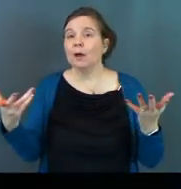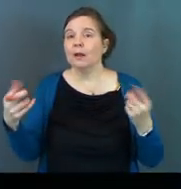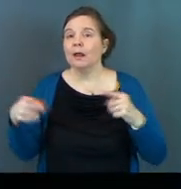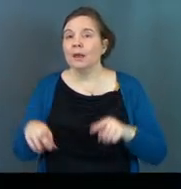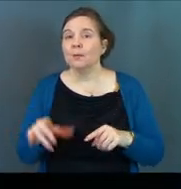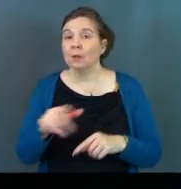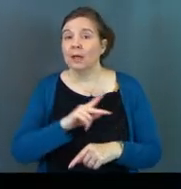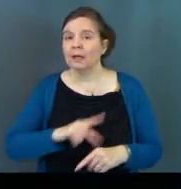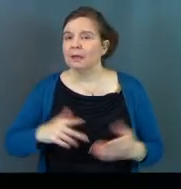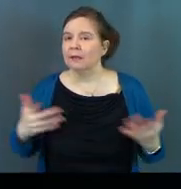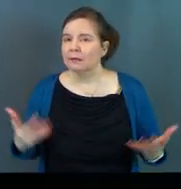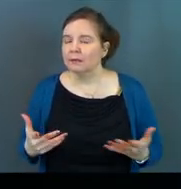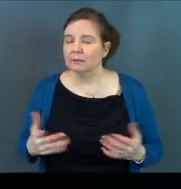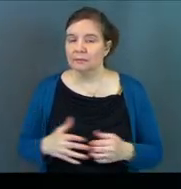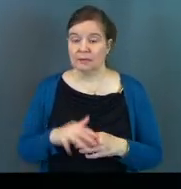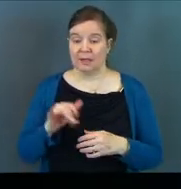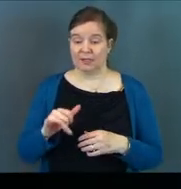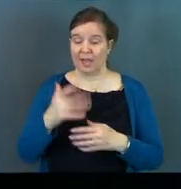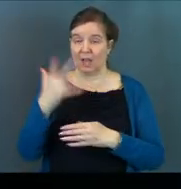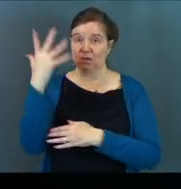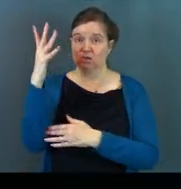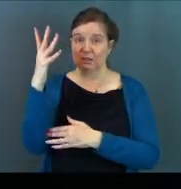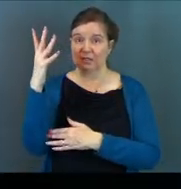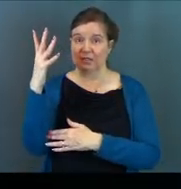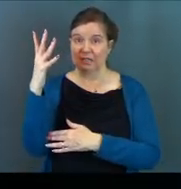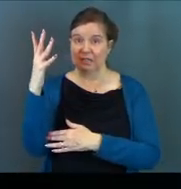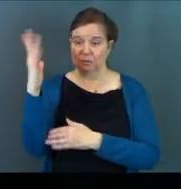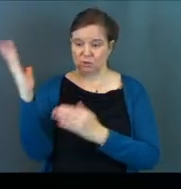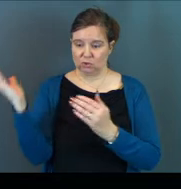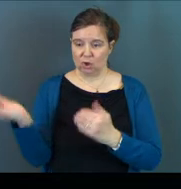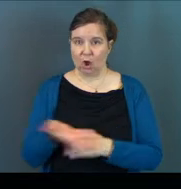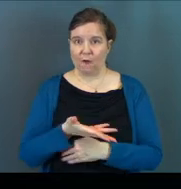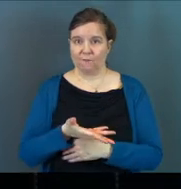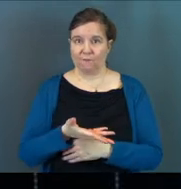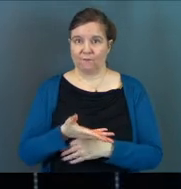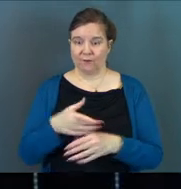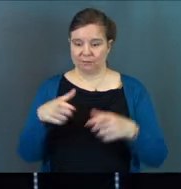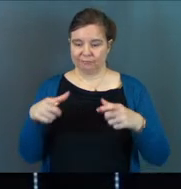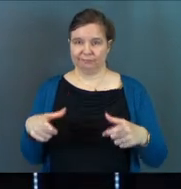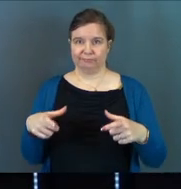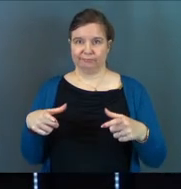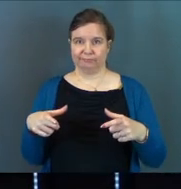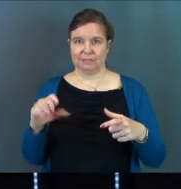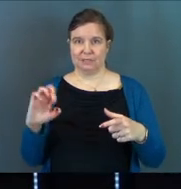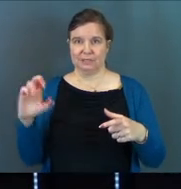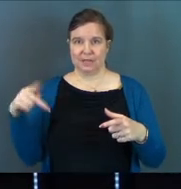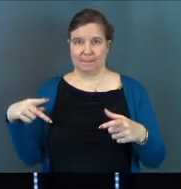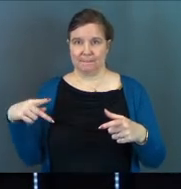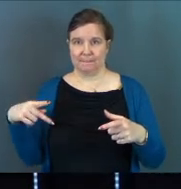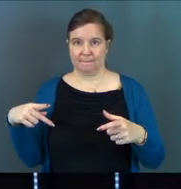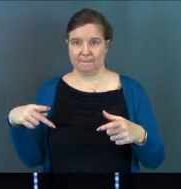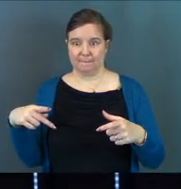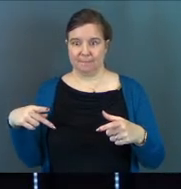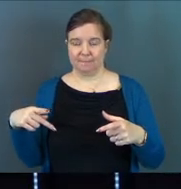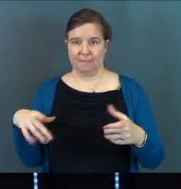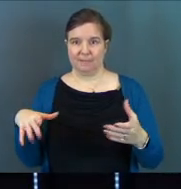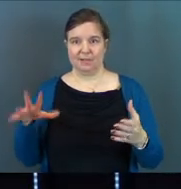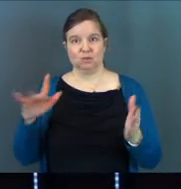happened to that king is that tree was cut off and it was a stump. That's the crucifixion. Jesus died.